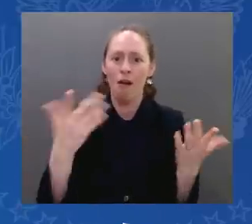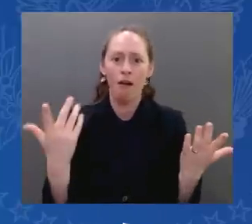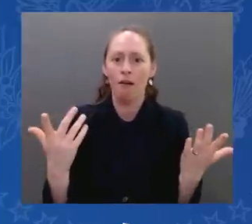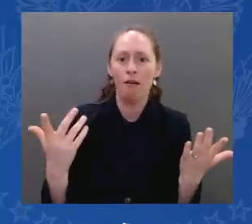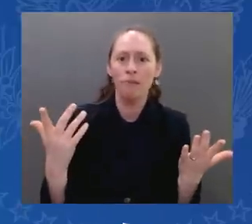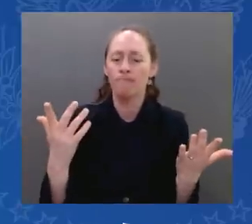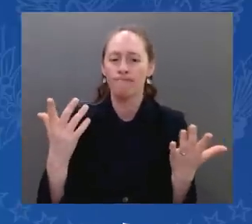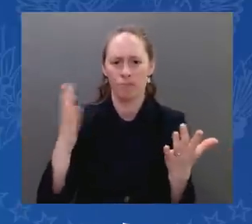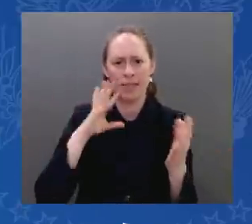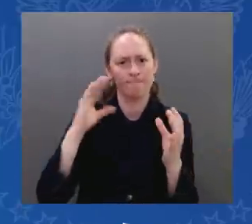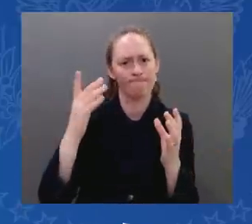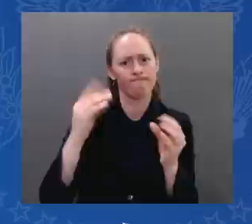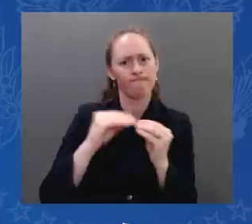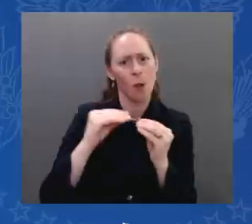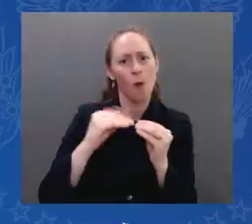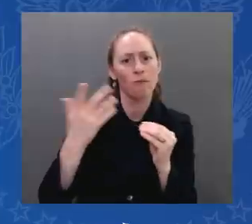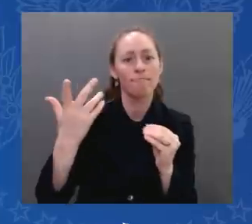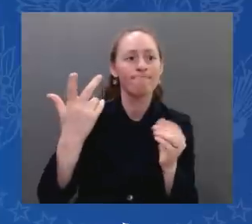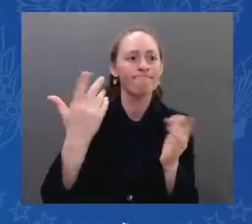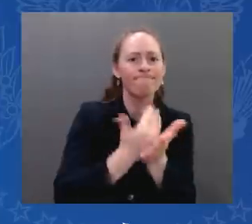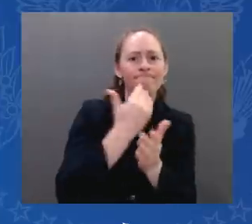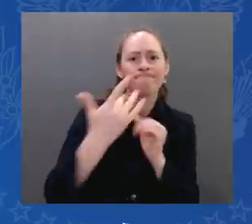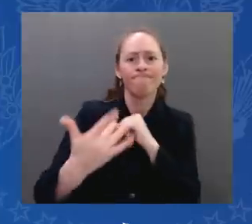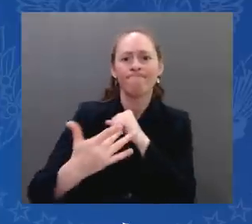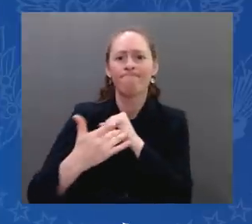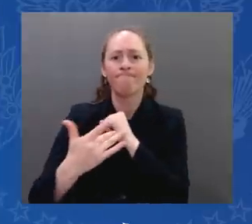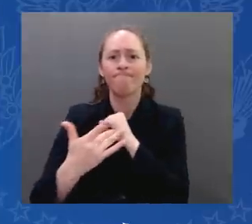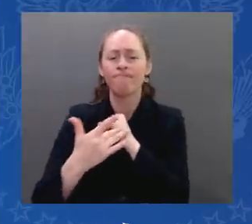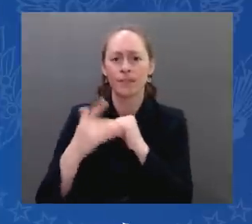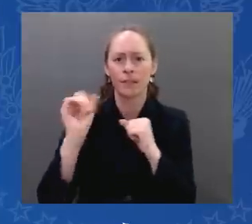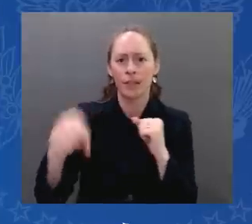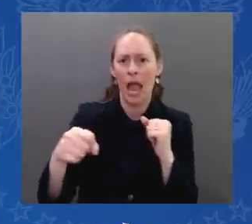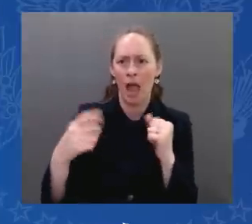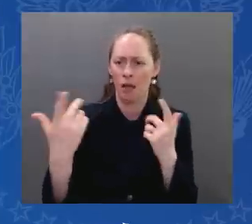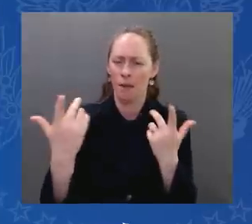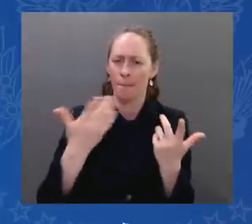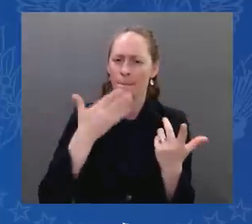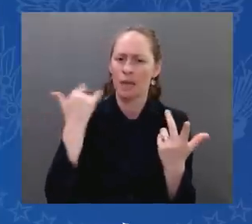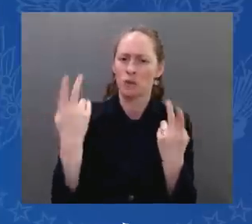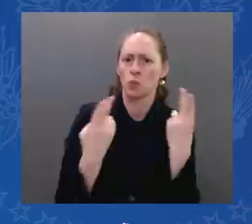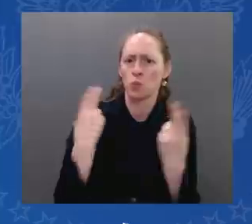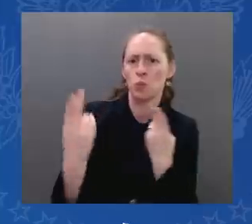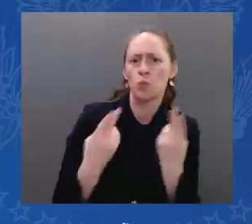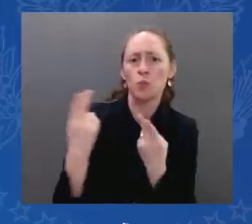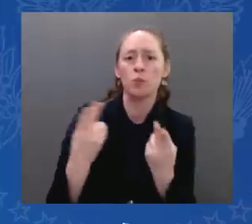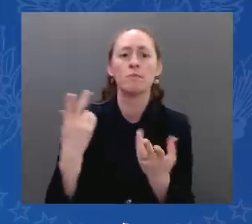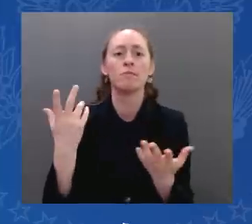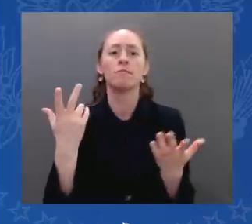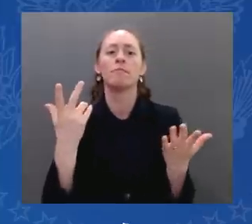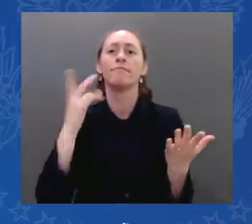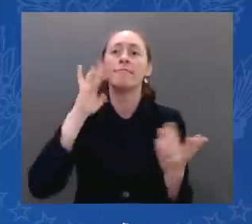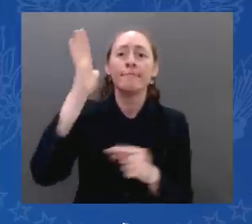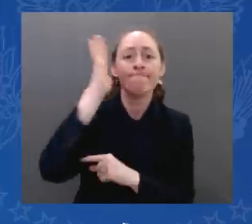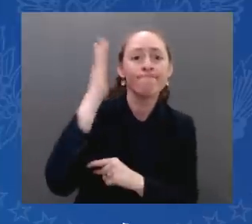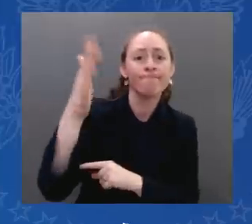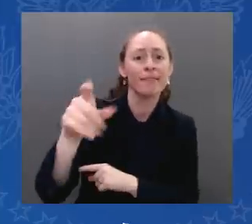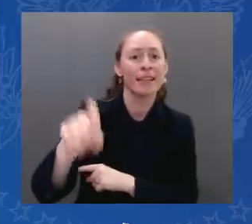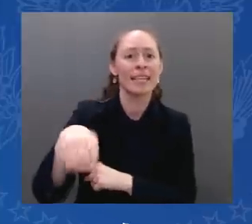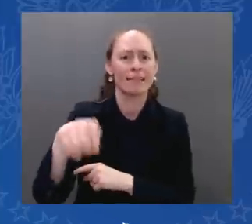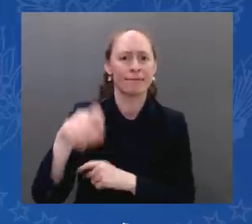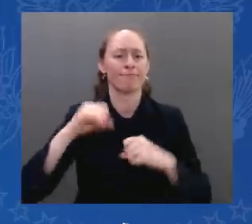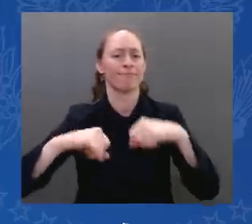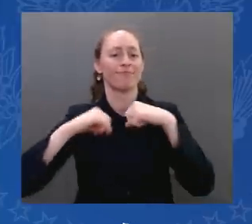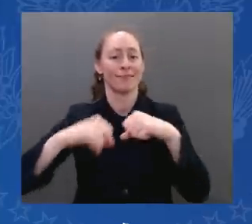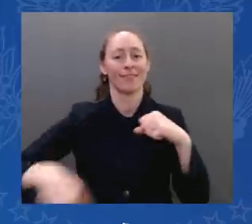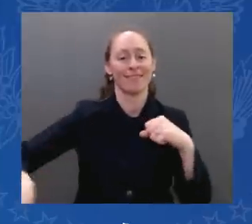futures. So, thank you, Mr. President, for welcoming me back, for fostering and enduring bonds and continuing